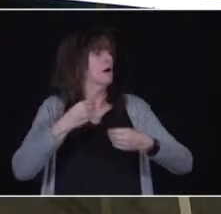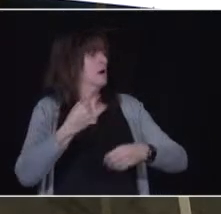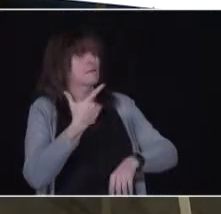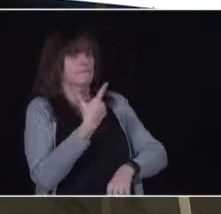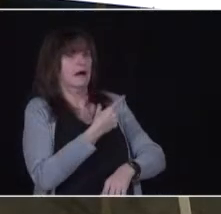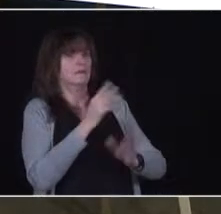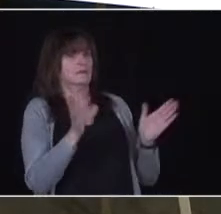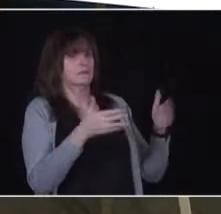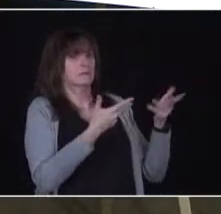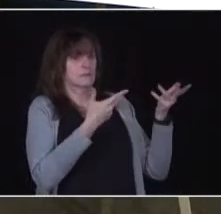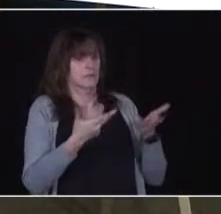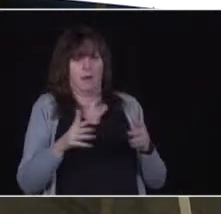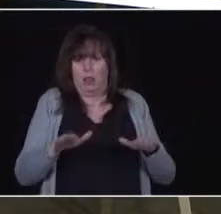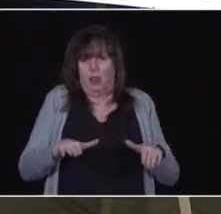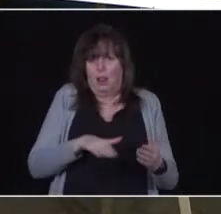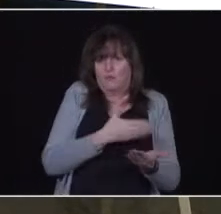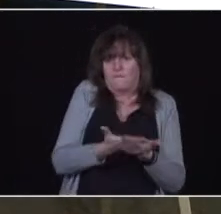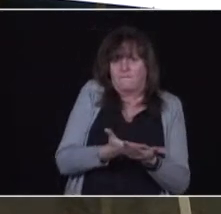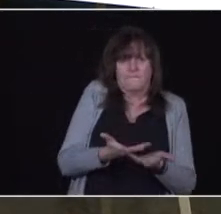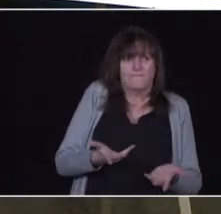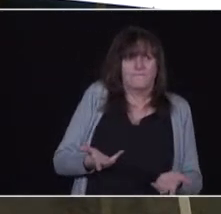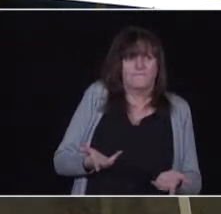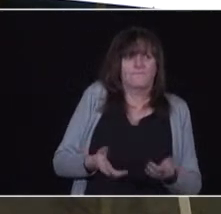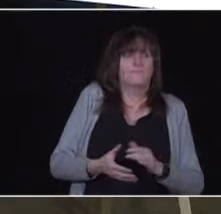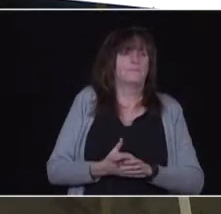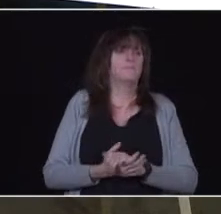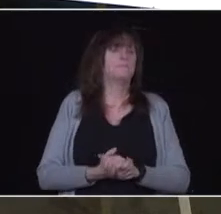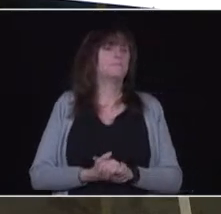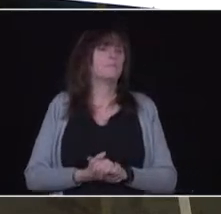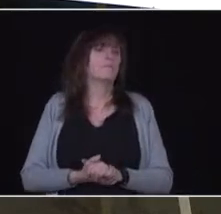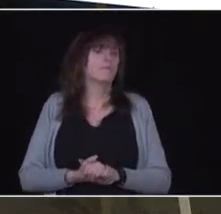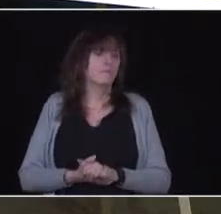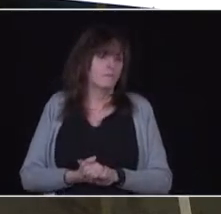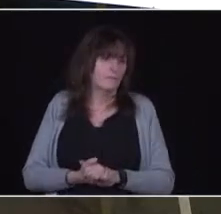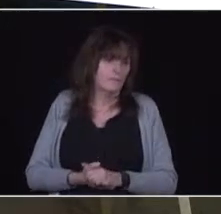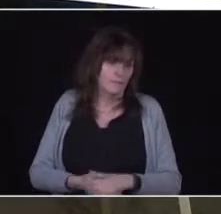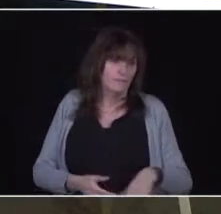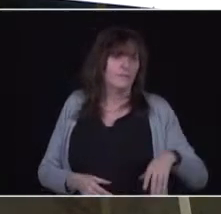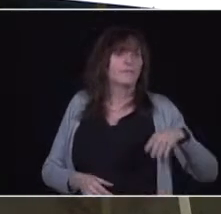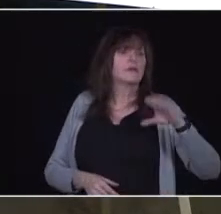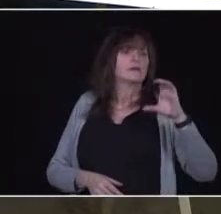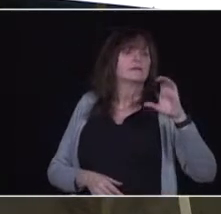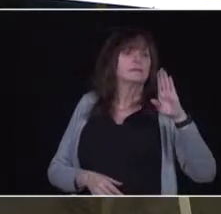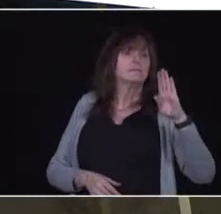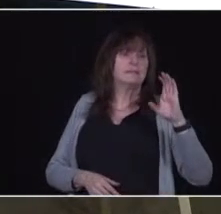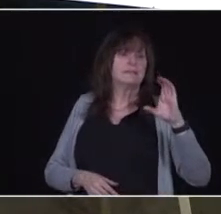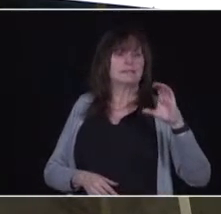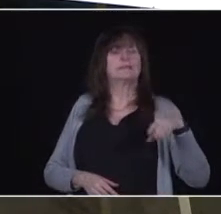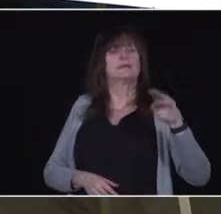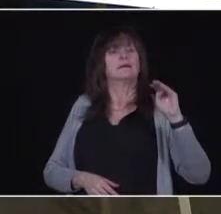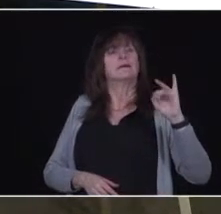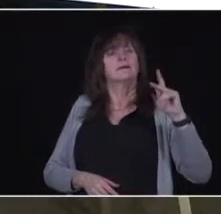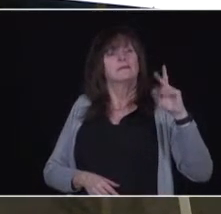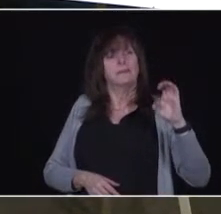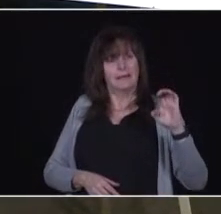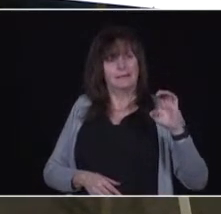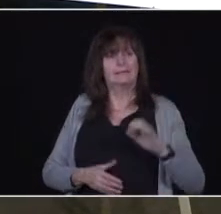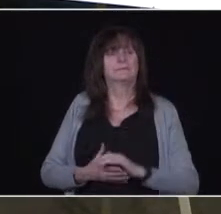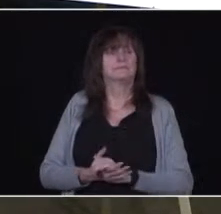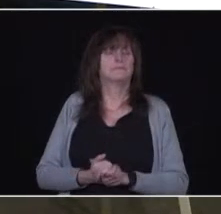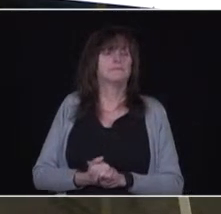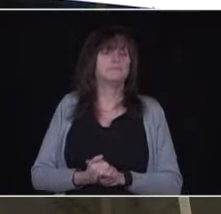Next question. From Mike Crowley at CBC News. Please go ahead. Hi, General.